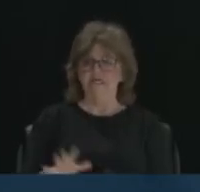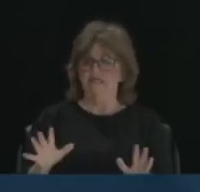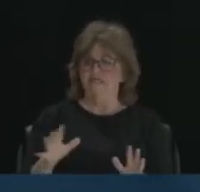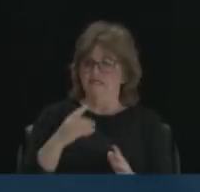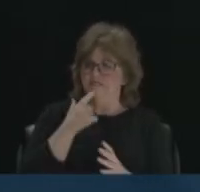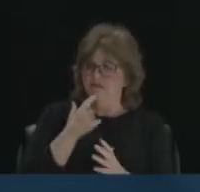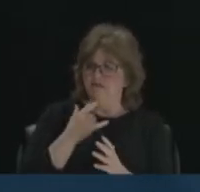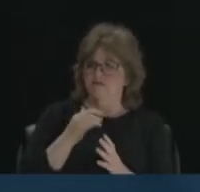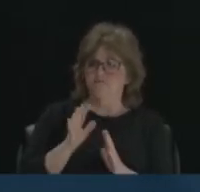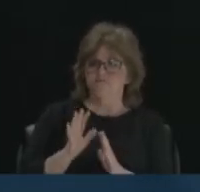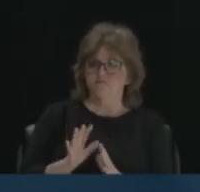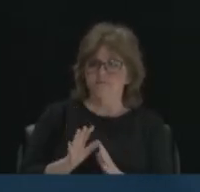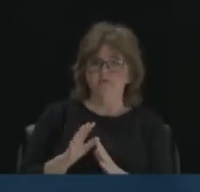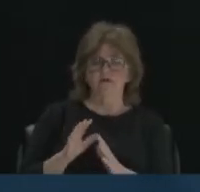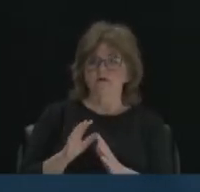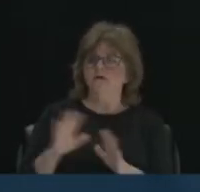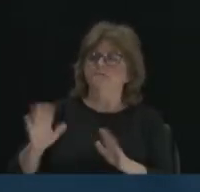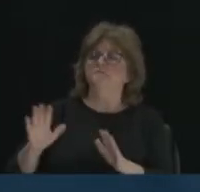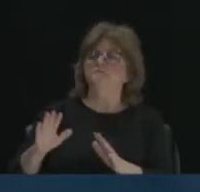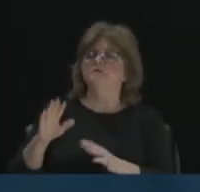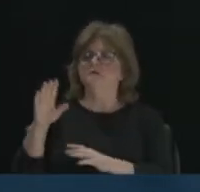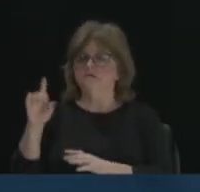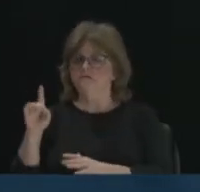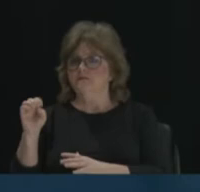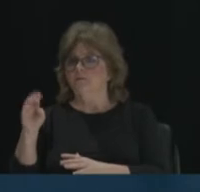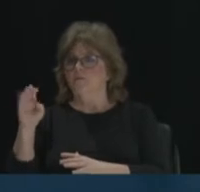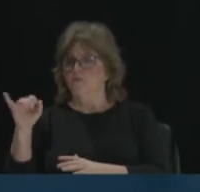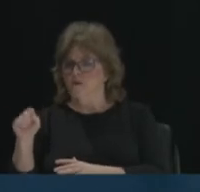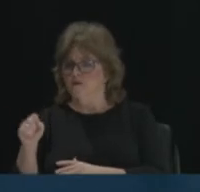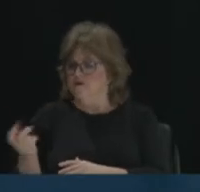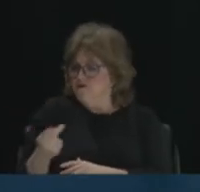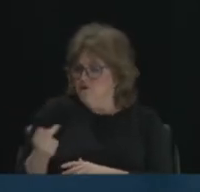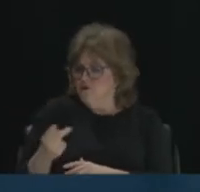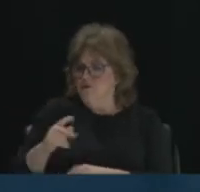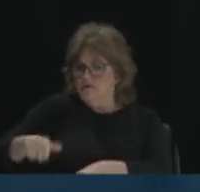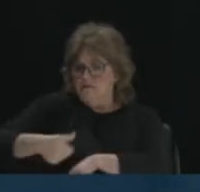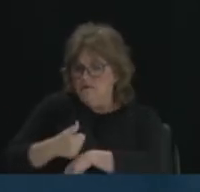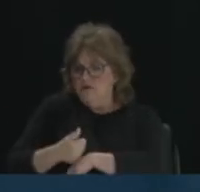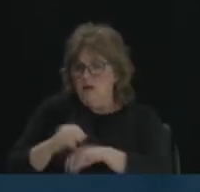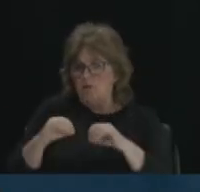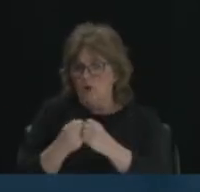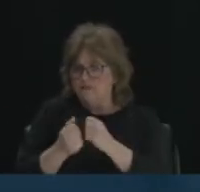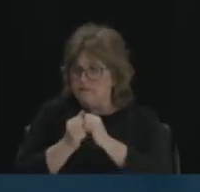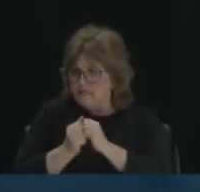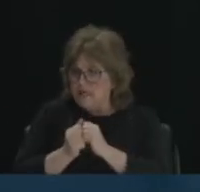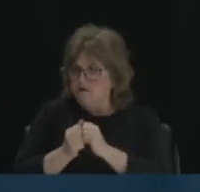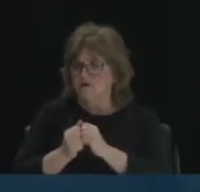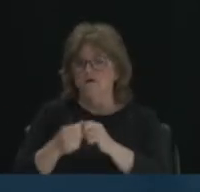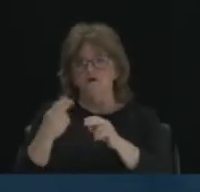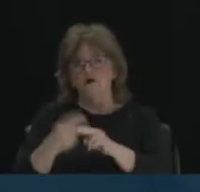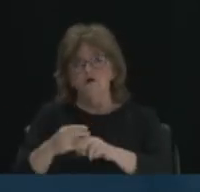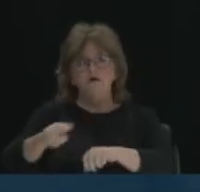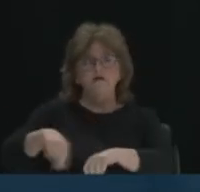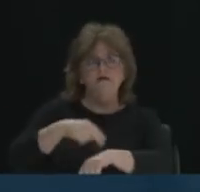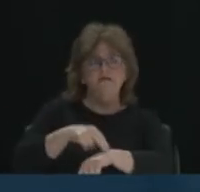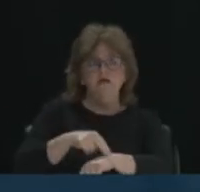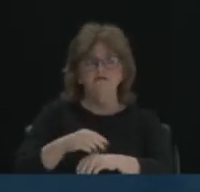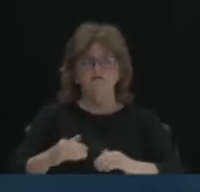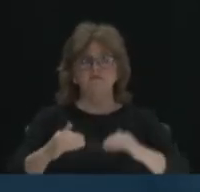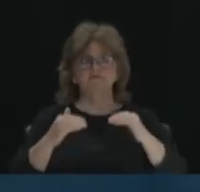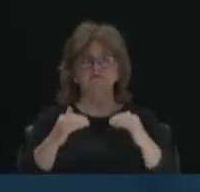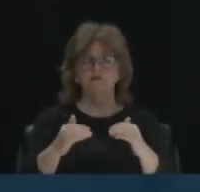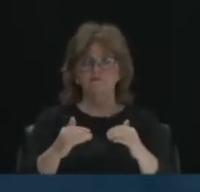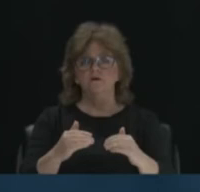what, W.E.B. Du Bois, let's found an organization and let's call it the National Association for the